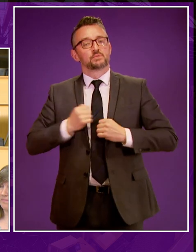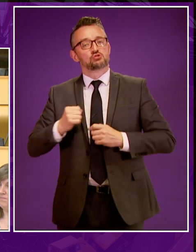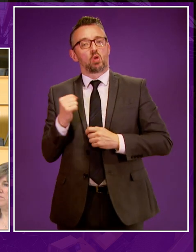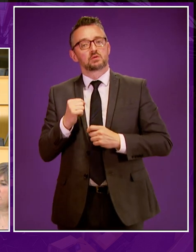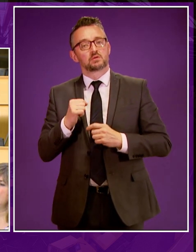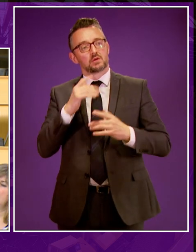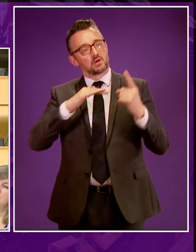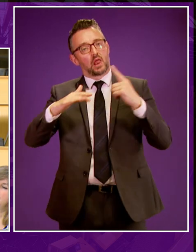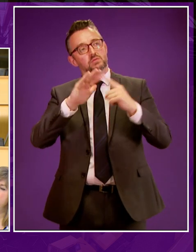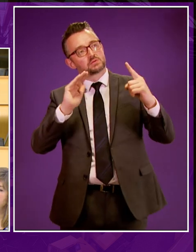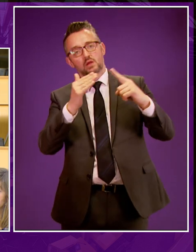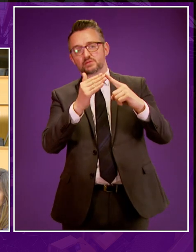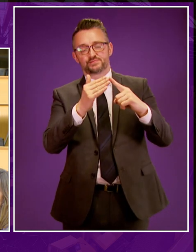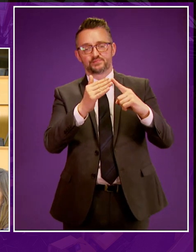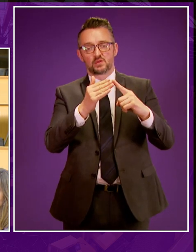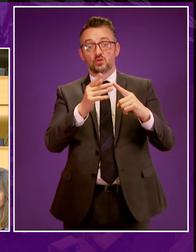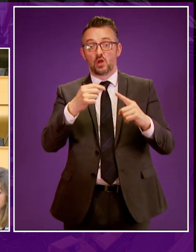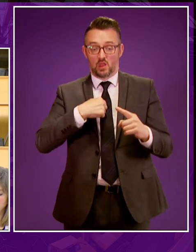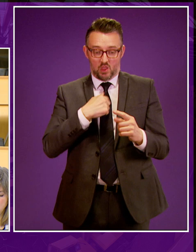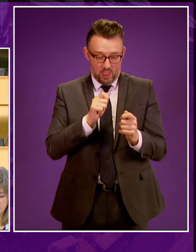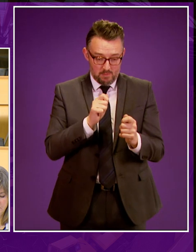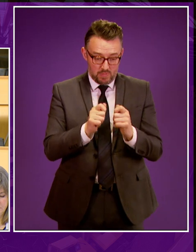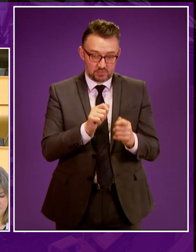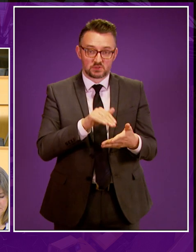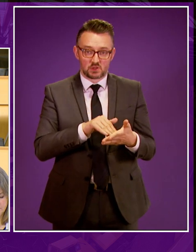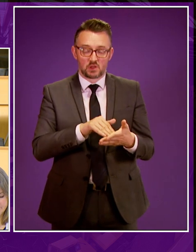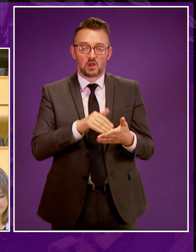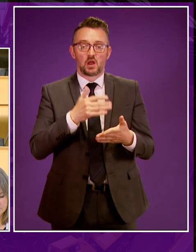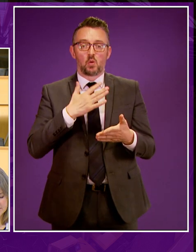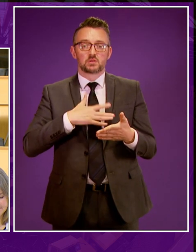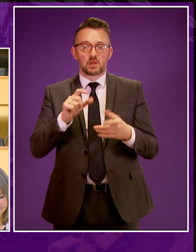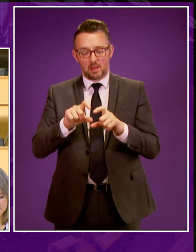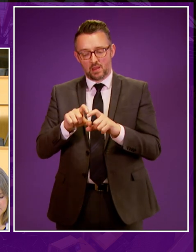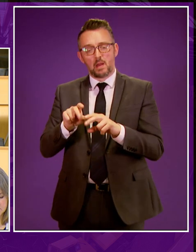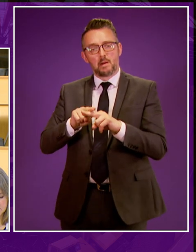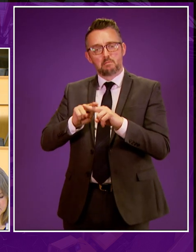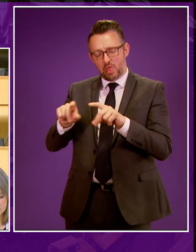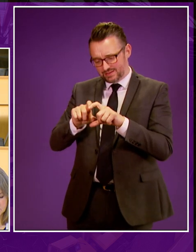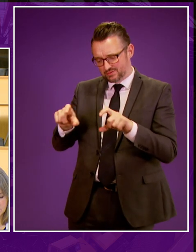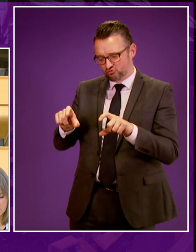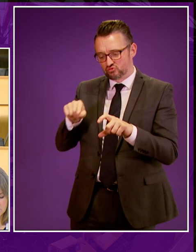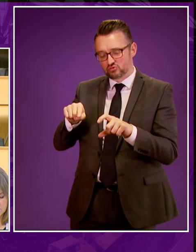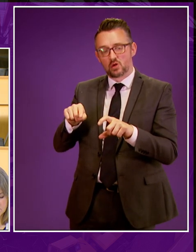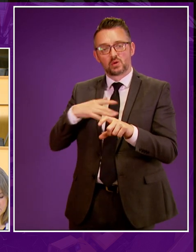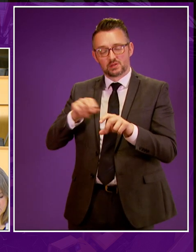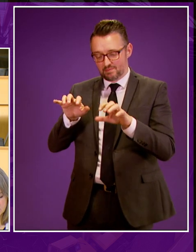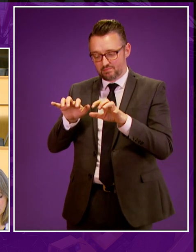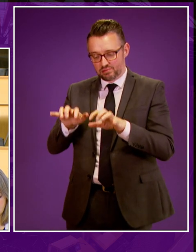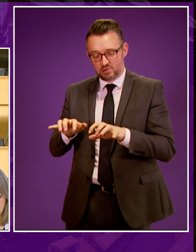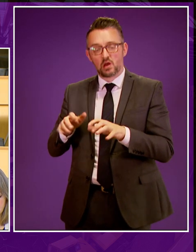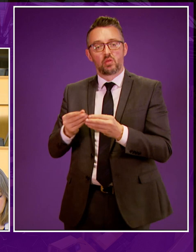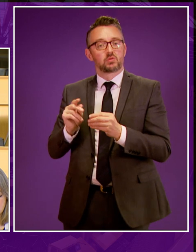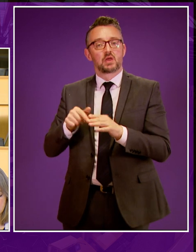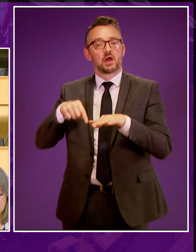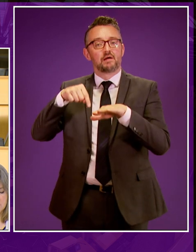it's for that reason, presiding officer, that we underline in our amendment the need for the blank section on fracking and the energy strategy to be filled with a